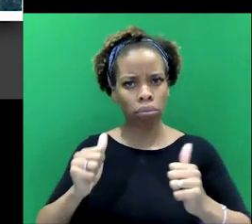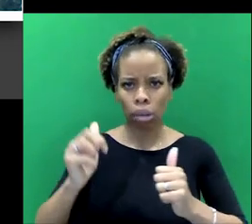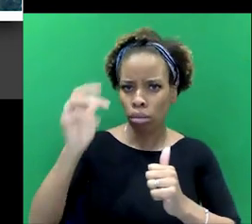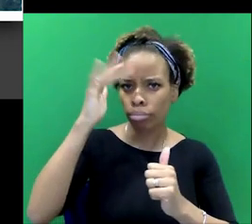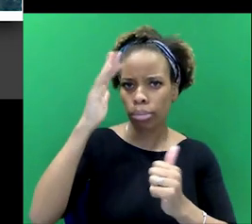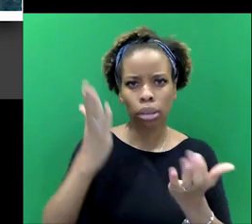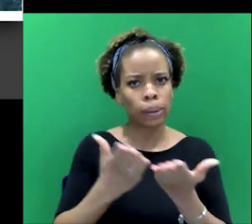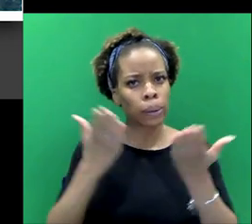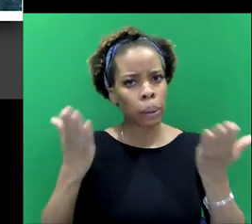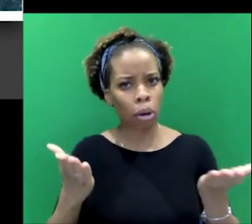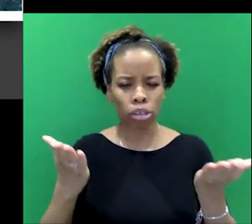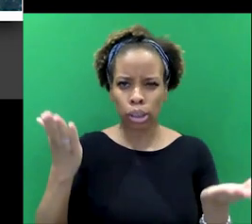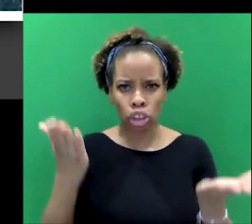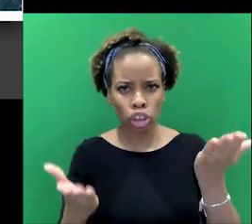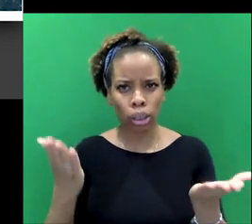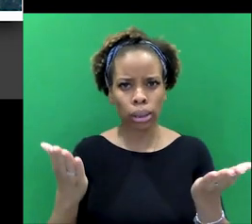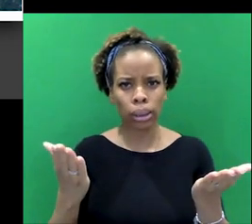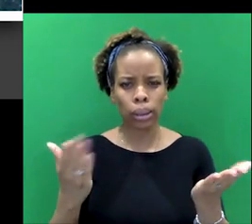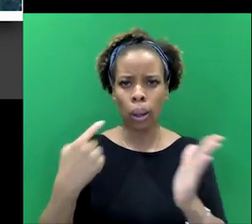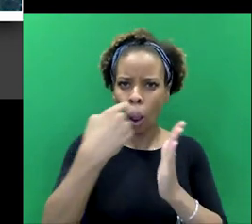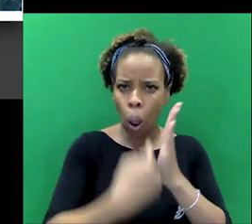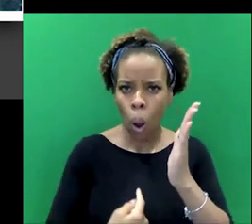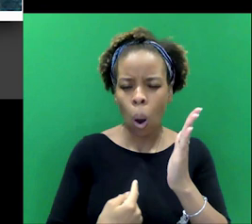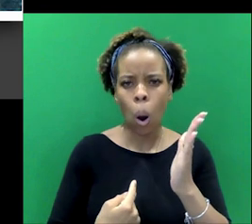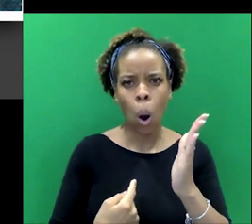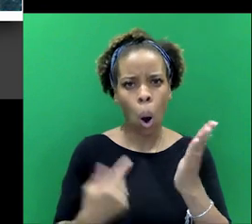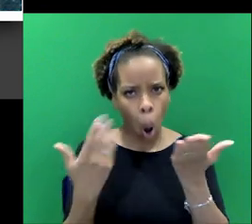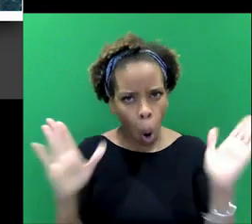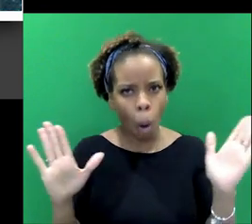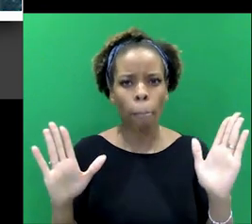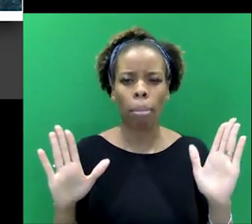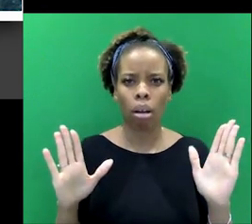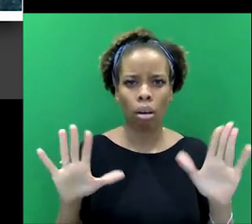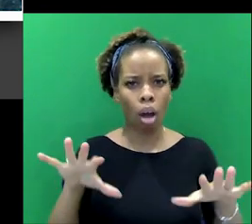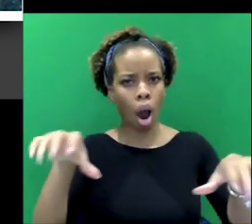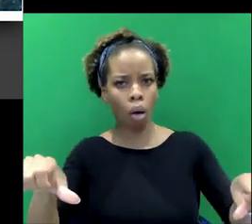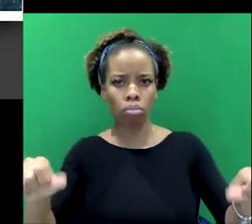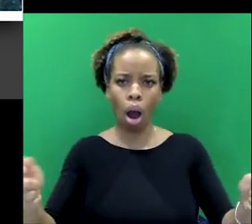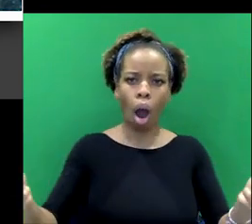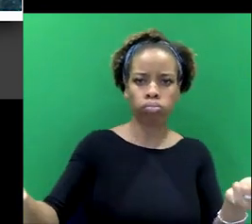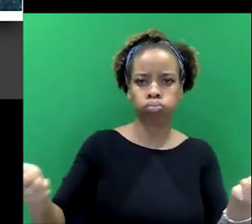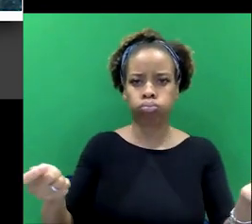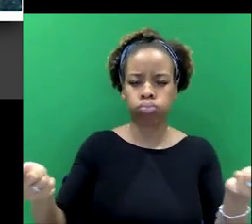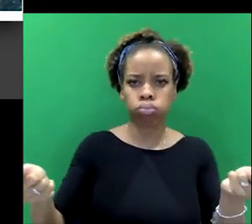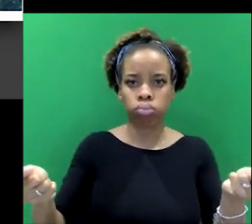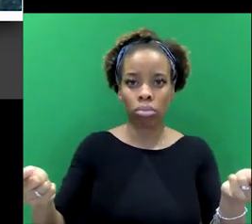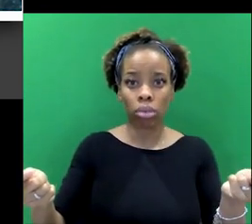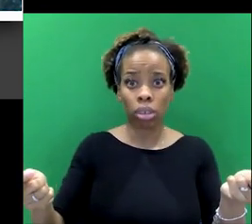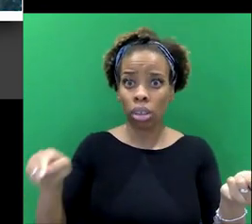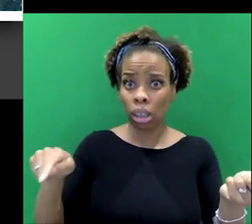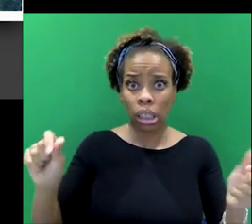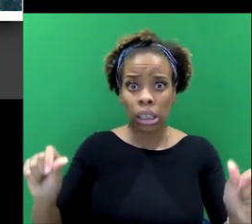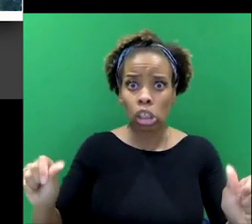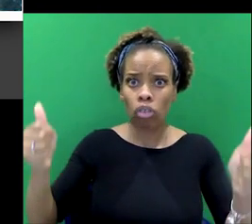democracy and justice and law. And, you know, um, so these things had to be, you know, this is what made them